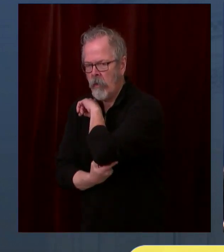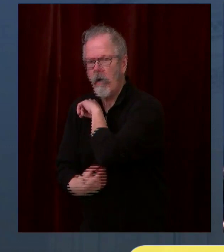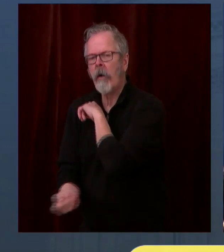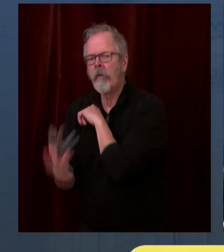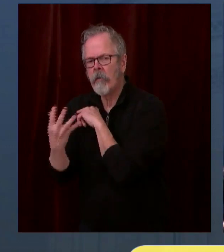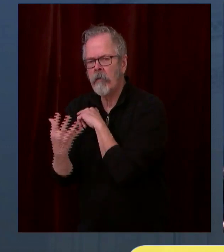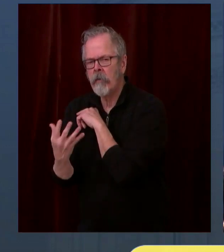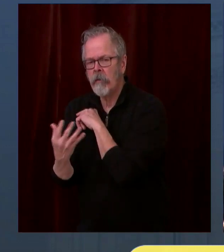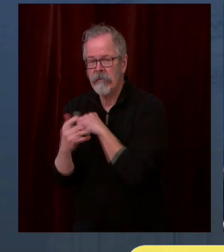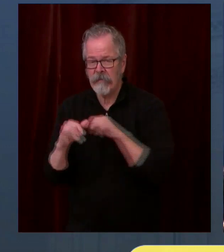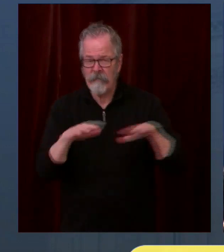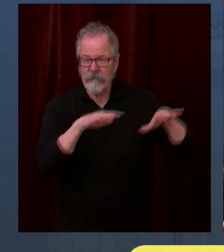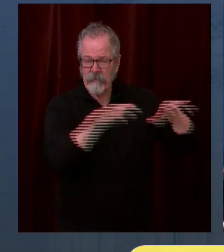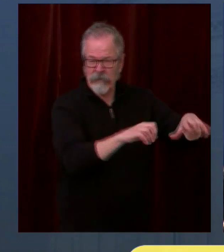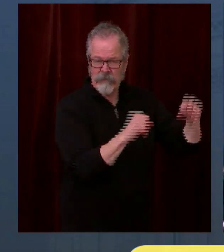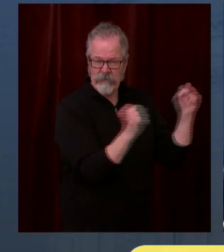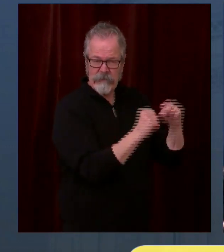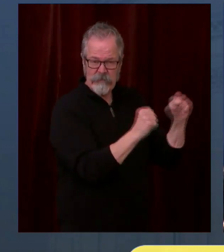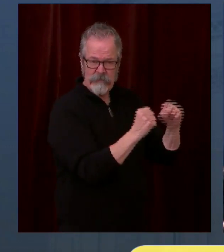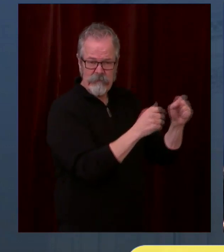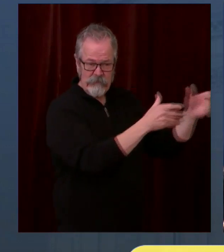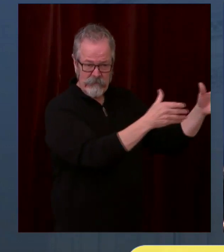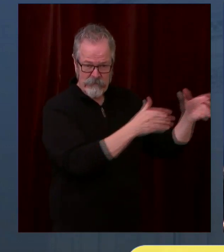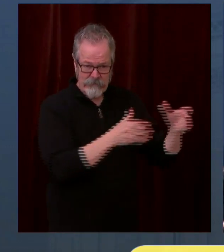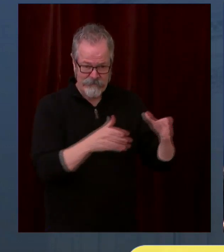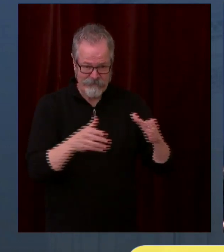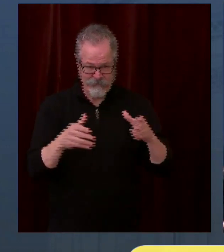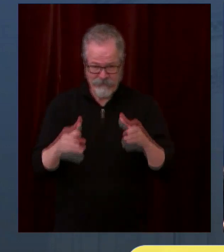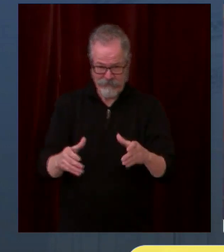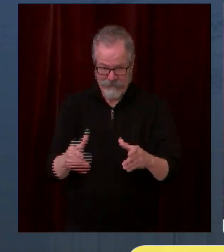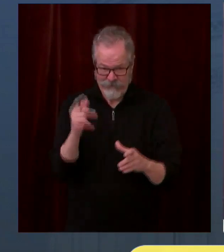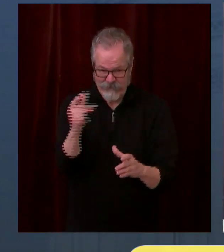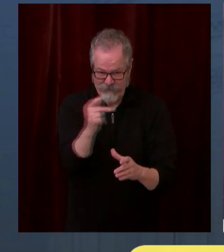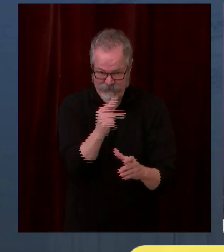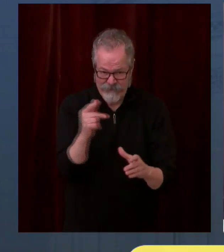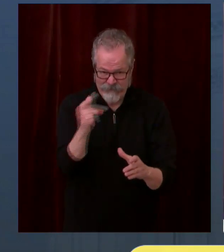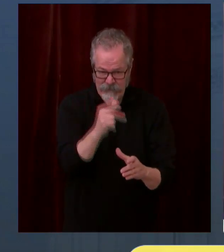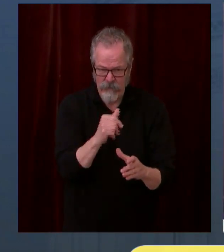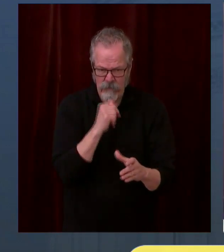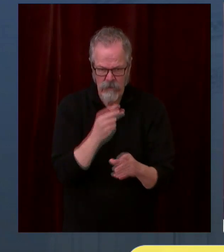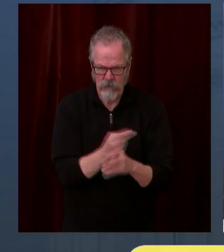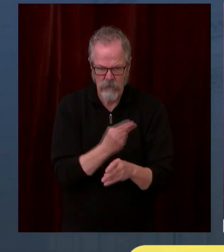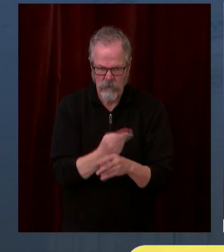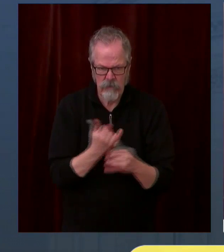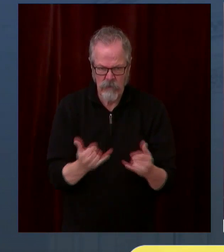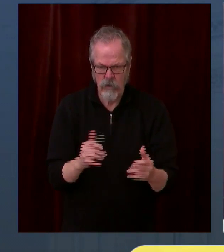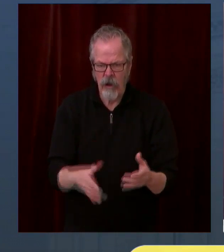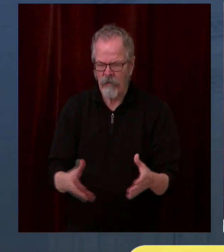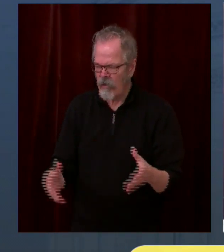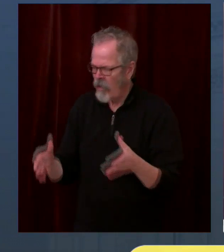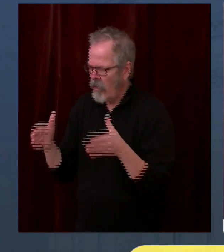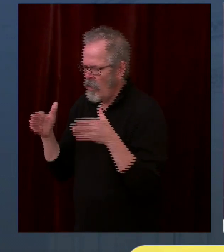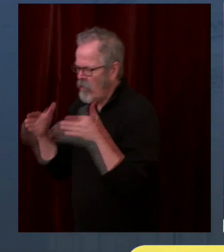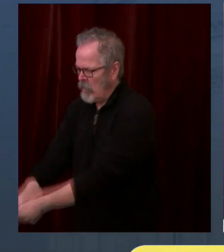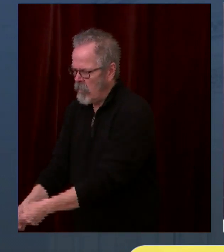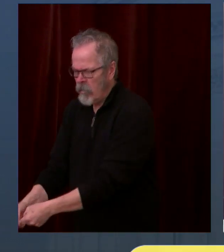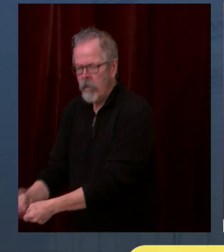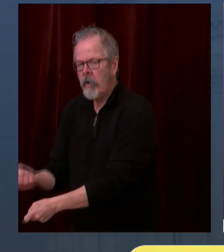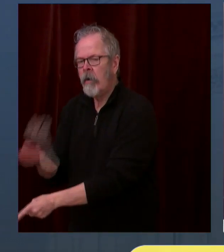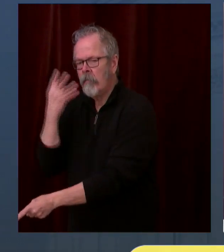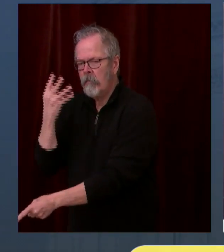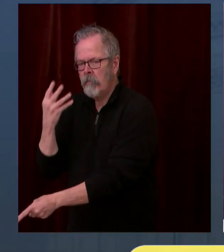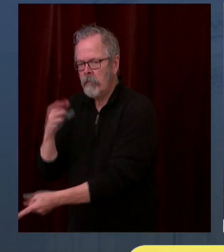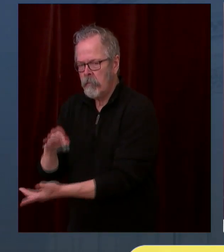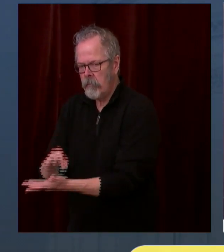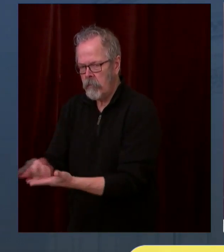Yeah, and we also had Michelle Roberts on, Governor. So I'm going to actually ask Michelle to weigh in on that last